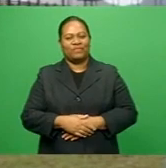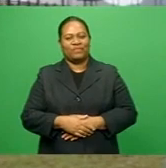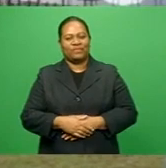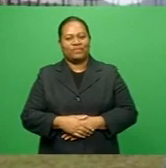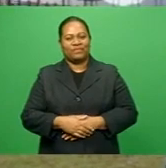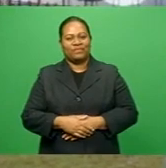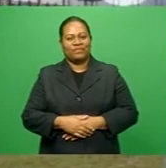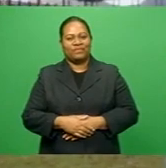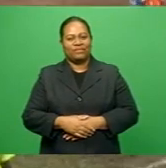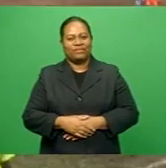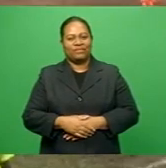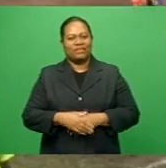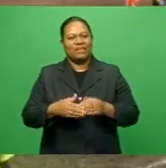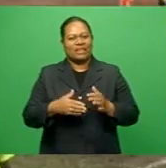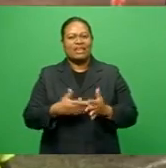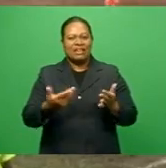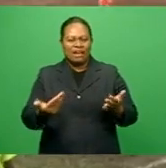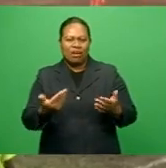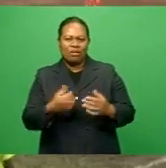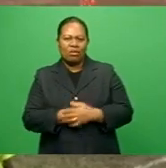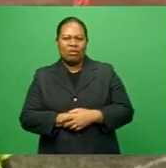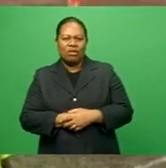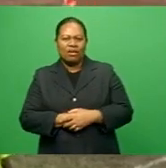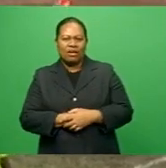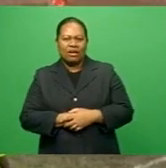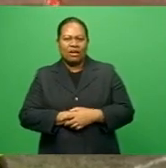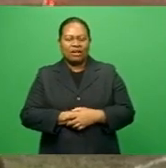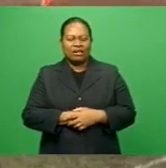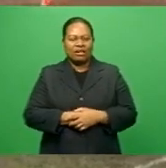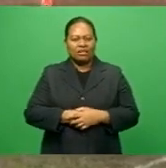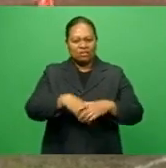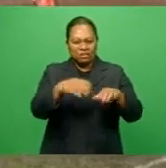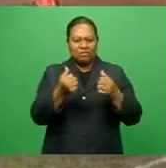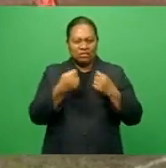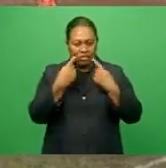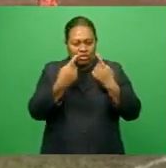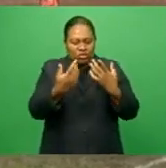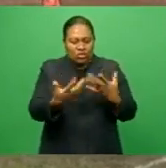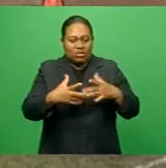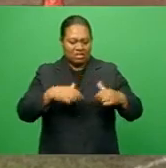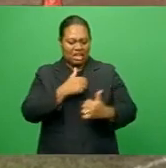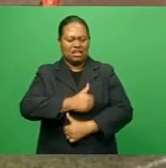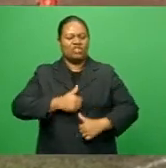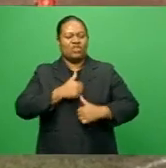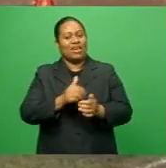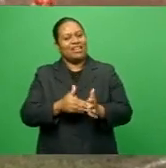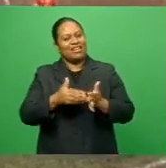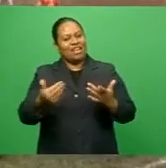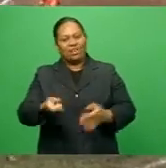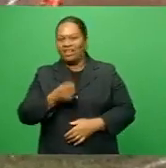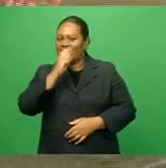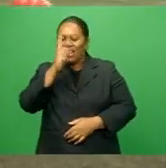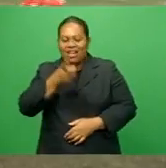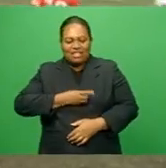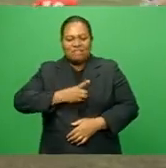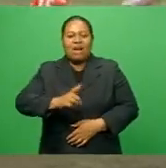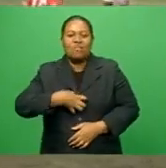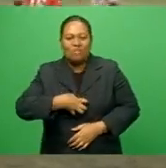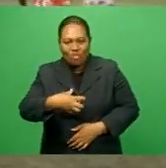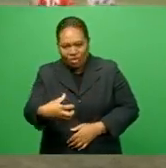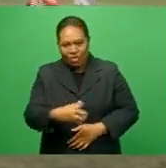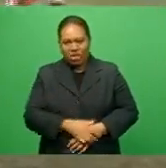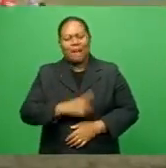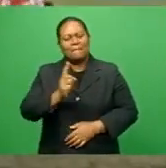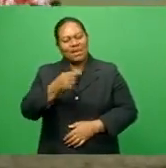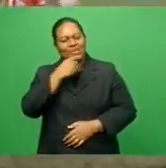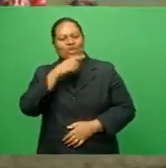just the cream on the cake. So we have enjoyed it. I think I cannot demand more from the boys, but the boys are trying